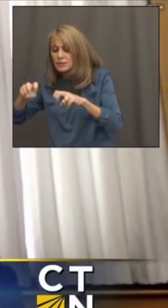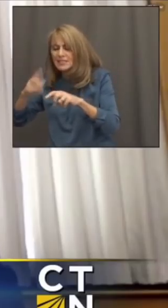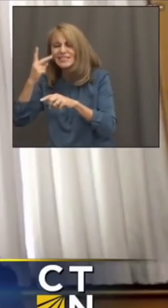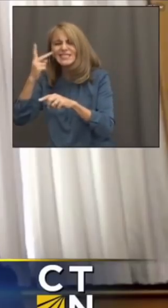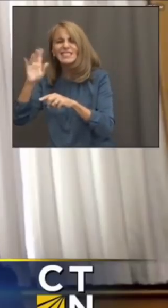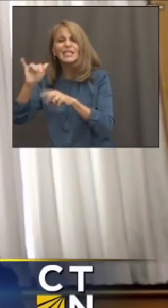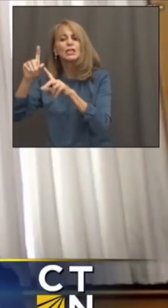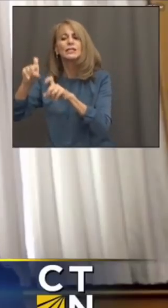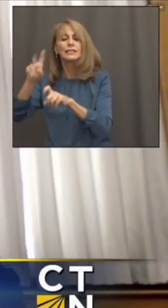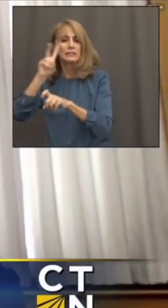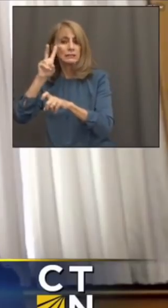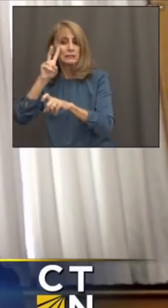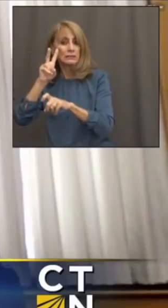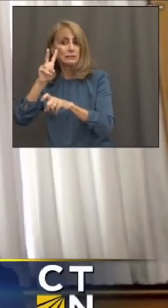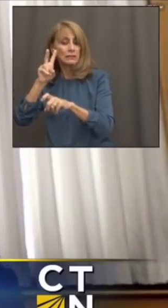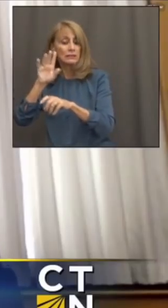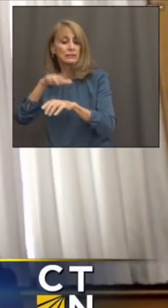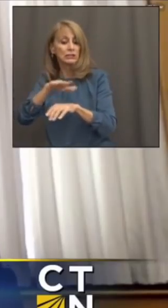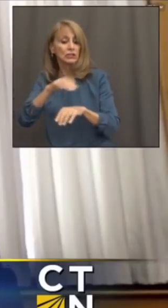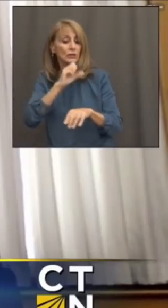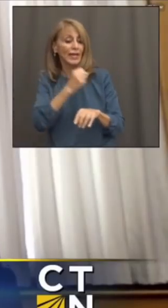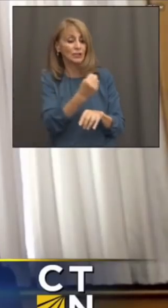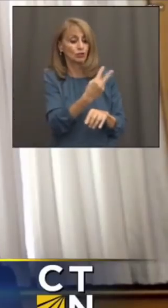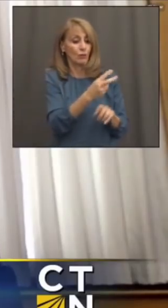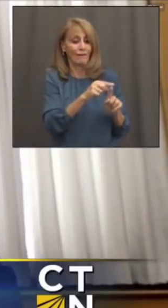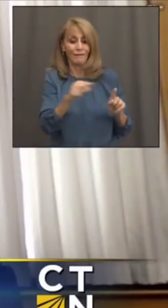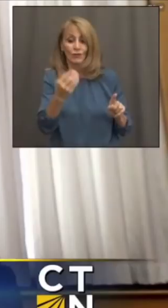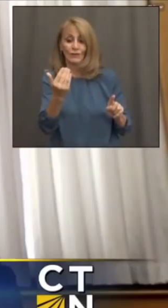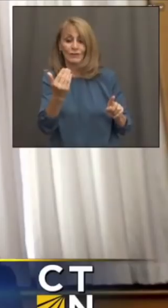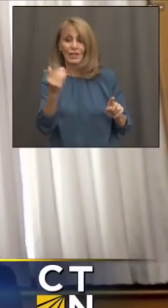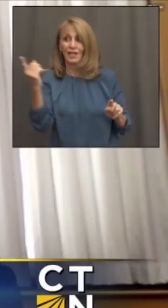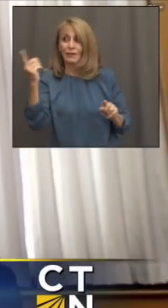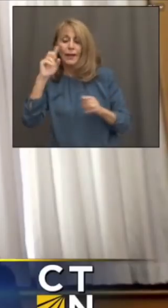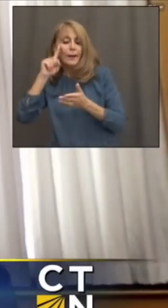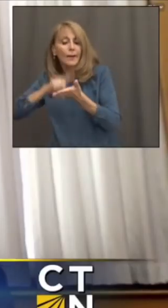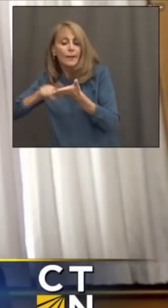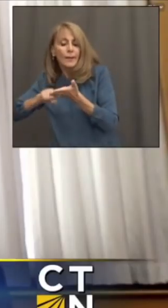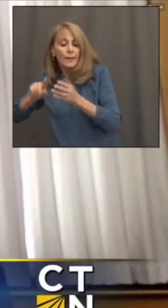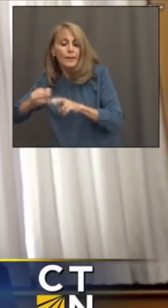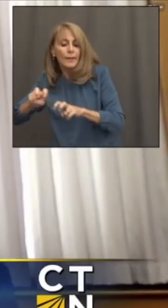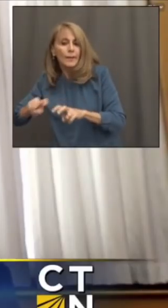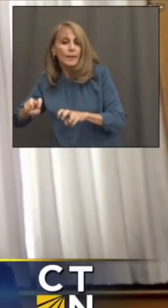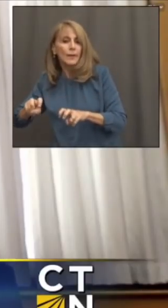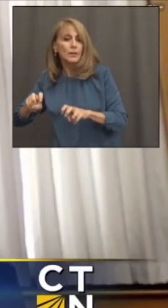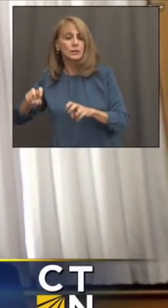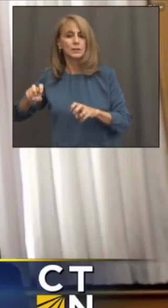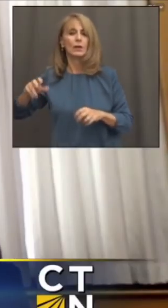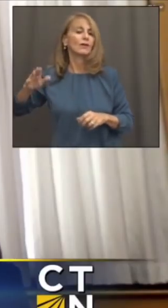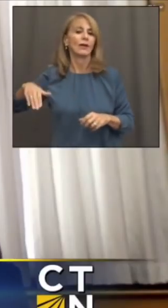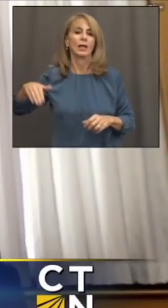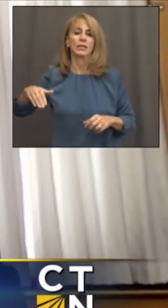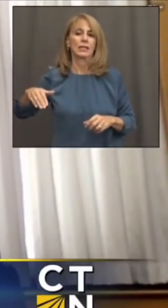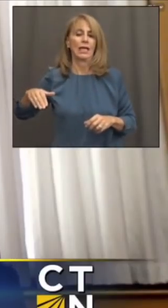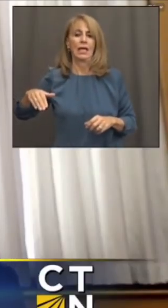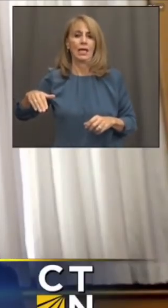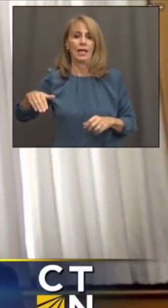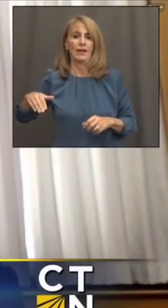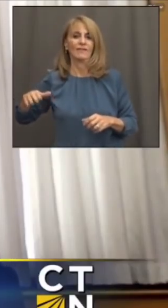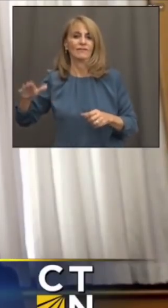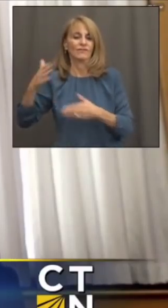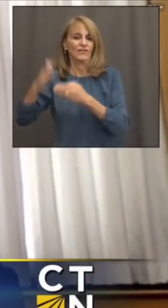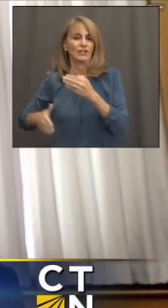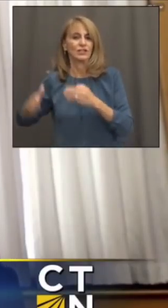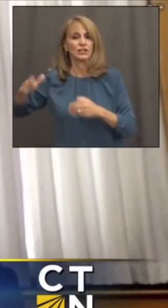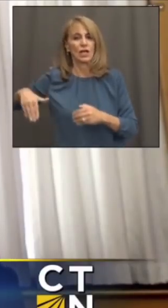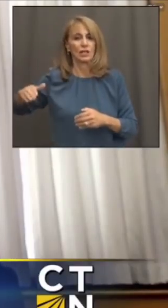their clinical trial of adolescents aged 12 to 15. So I don't believe they've scheduled a date to review that yet. We're